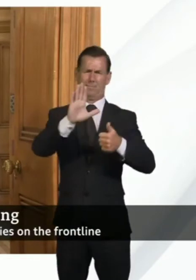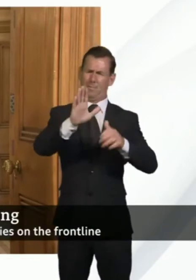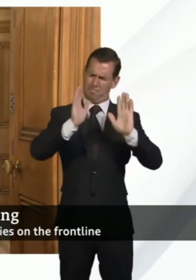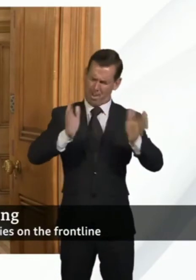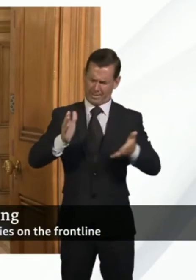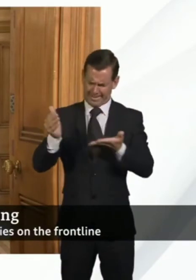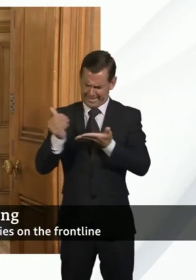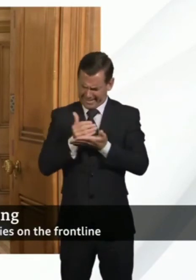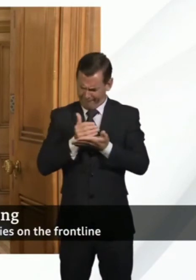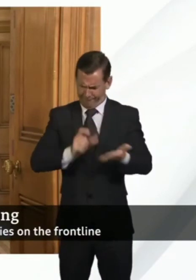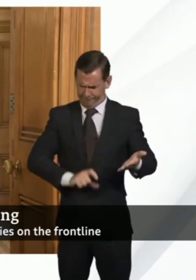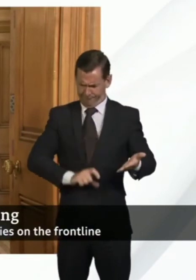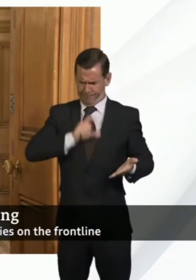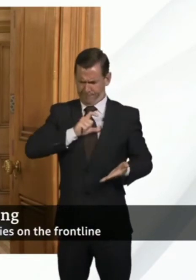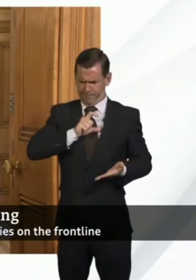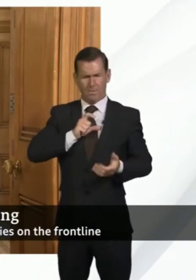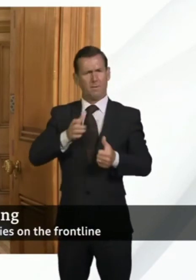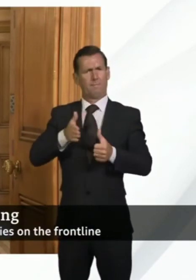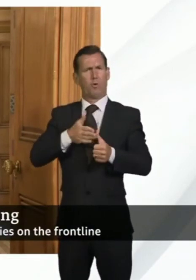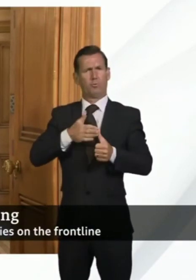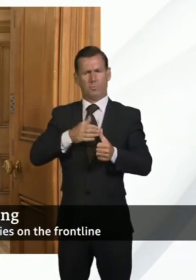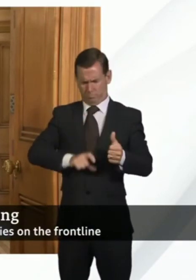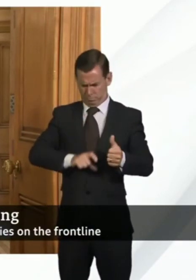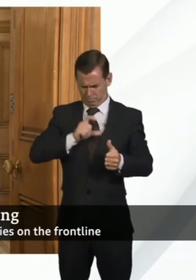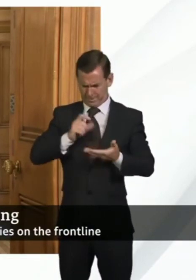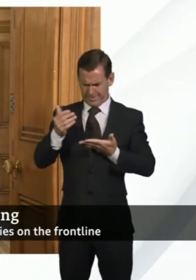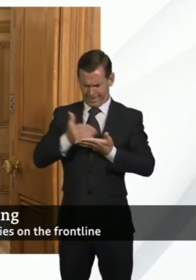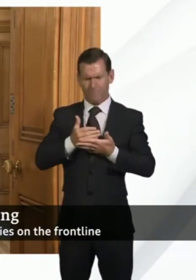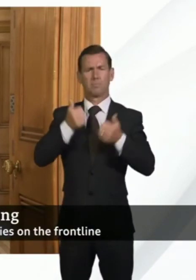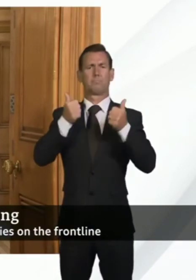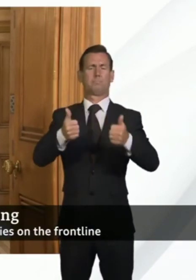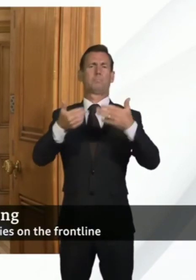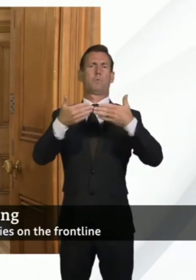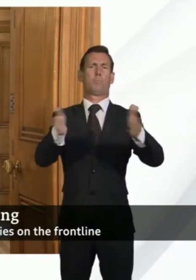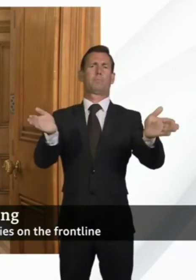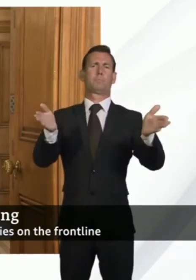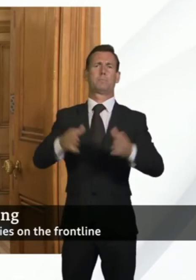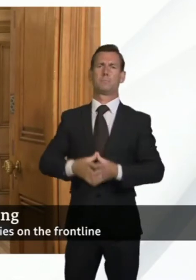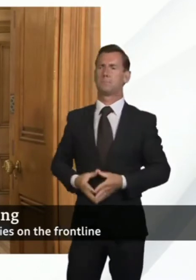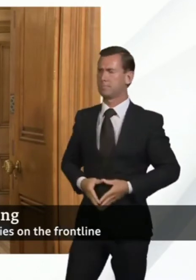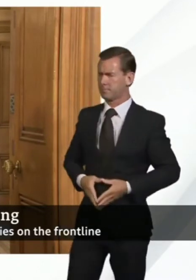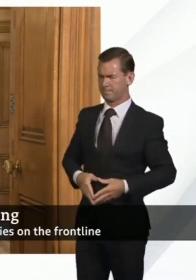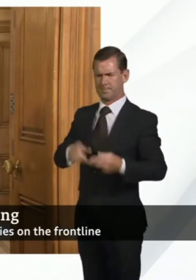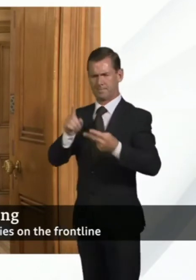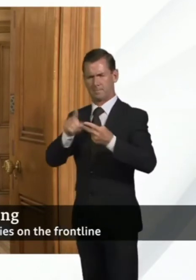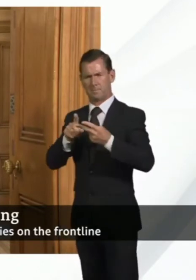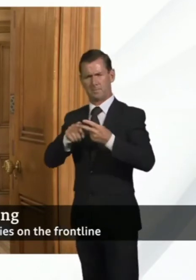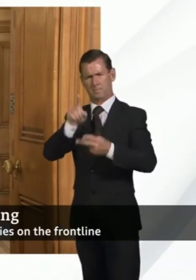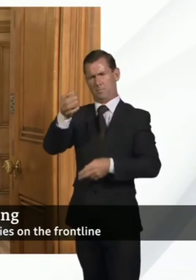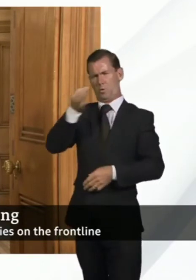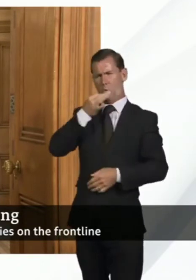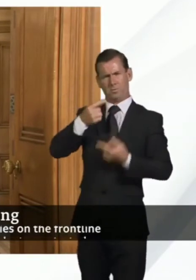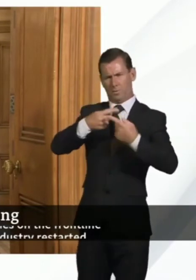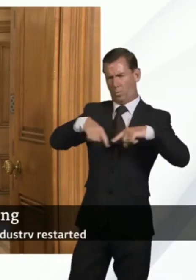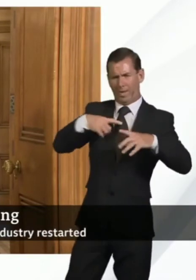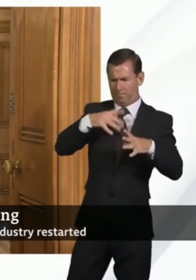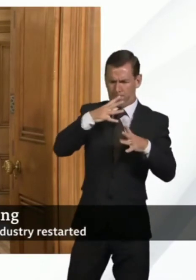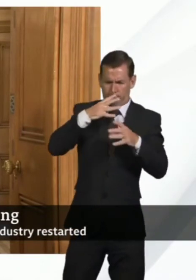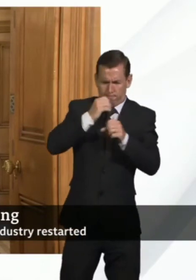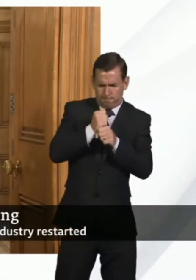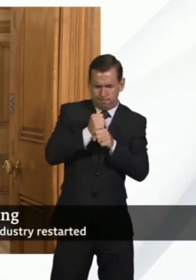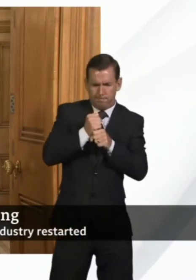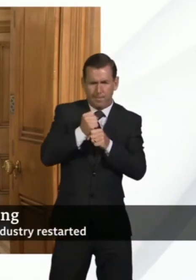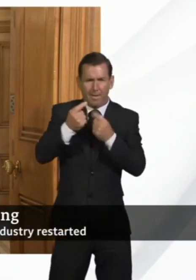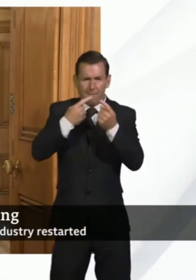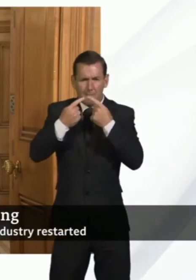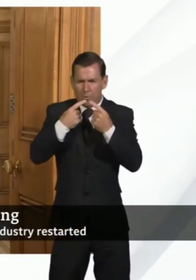safety. Of course, that goes without saying. In relation to your point about the publication of the evidence, Sage Advice